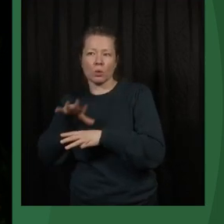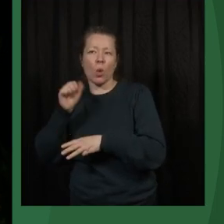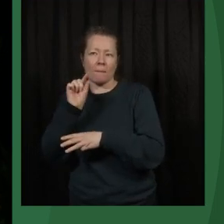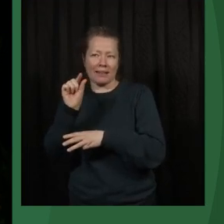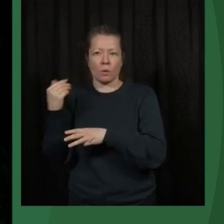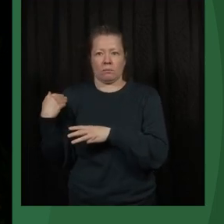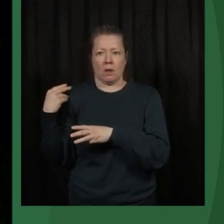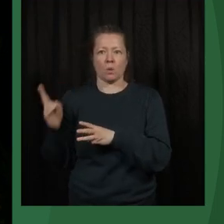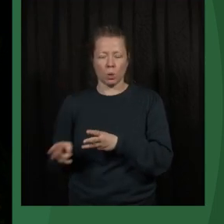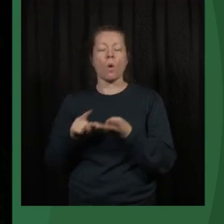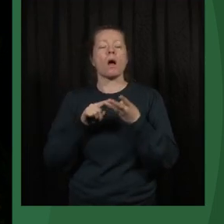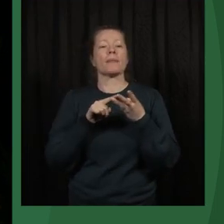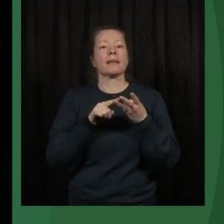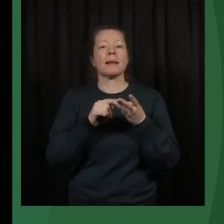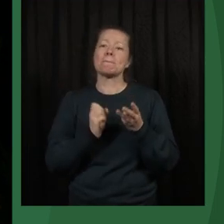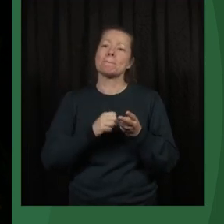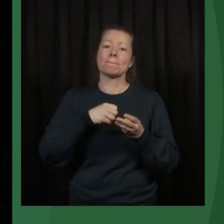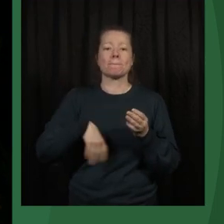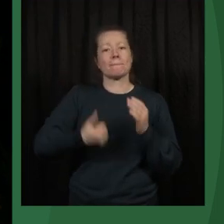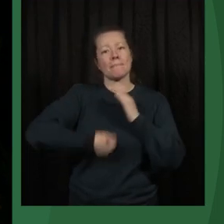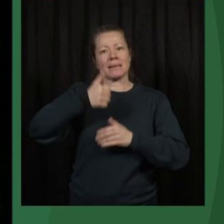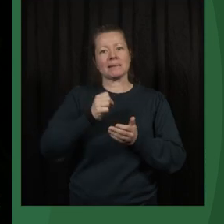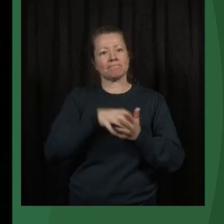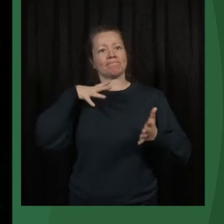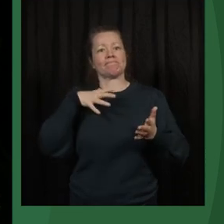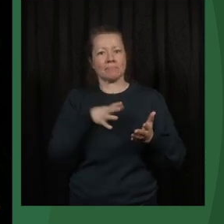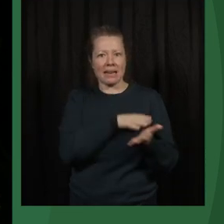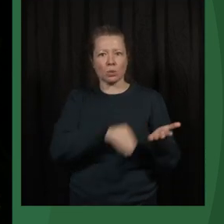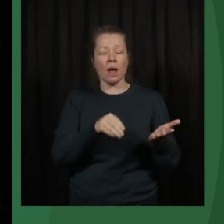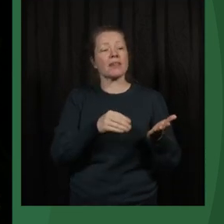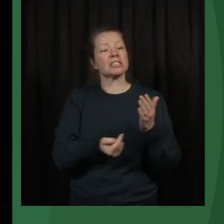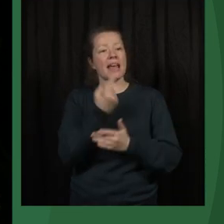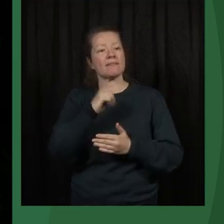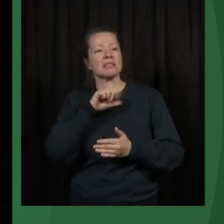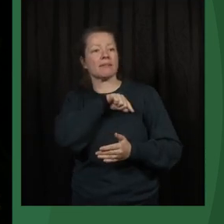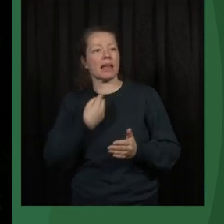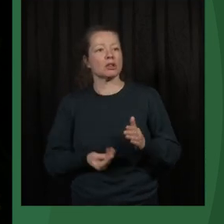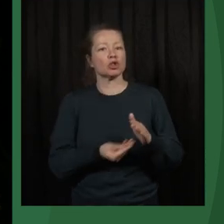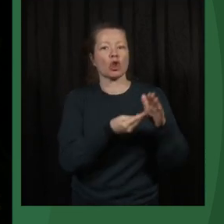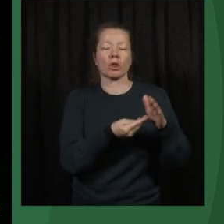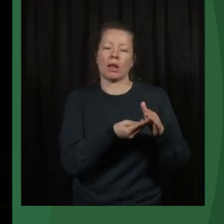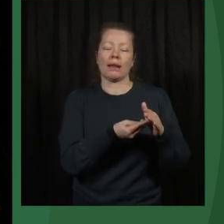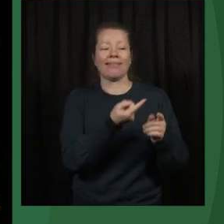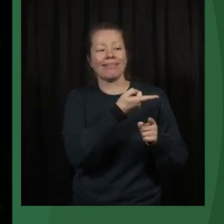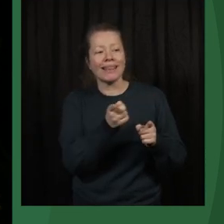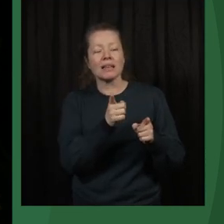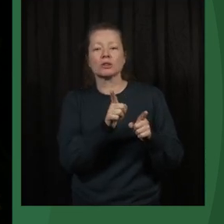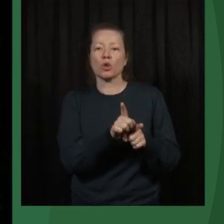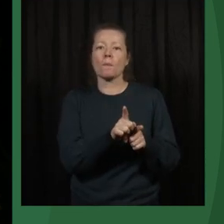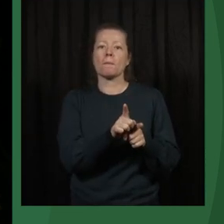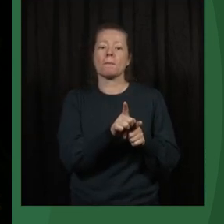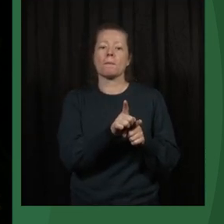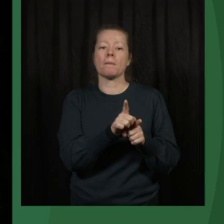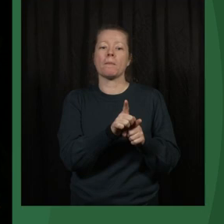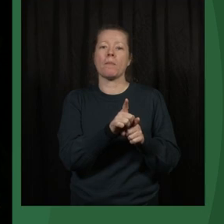some of the best effects or the most important impacts come when we support those who keep, hold